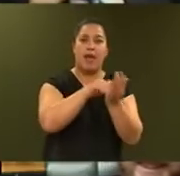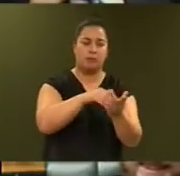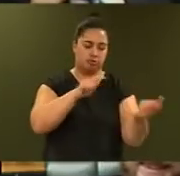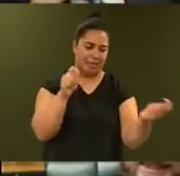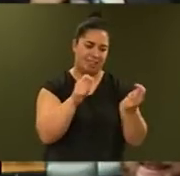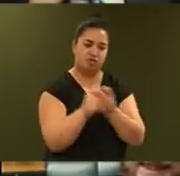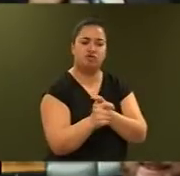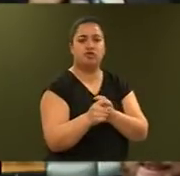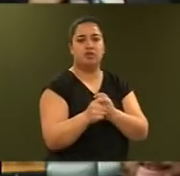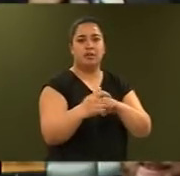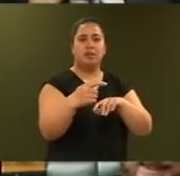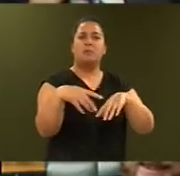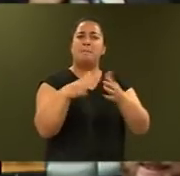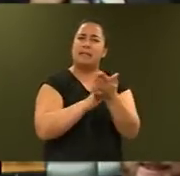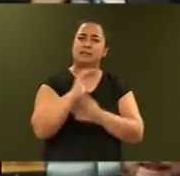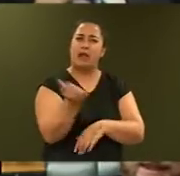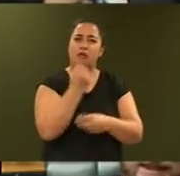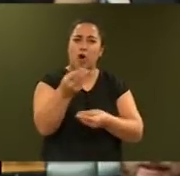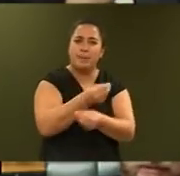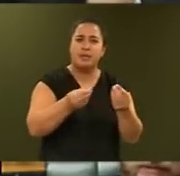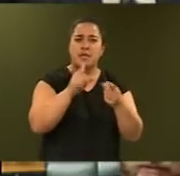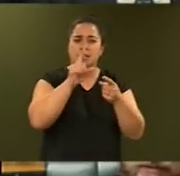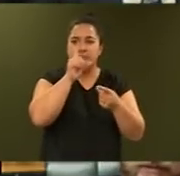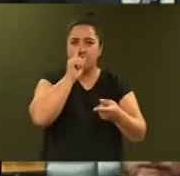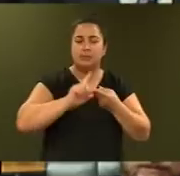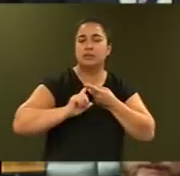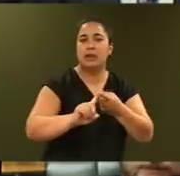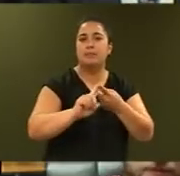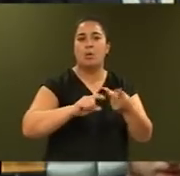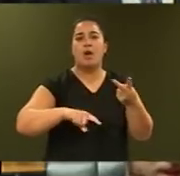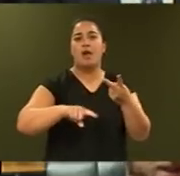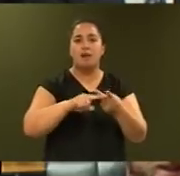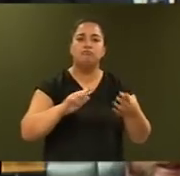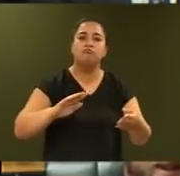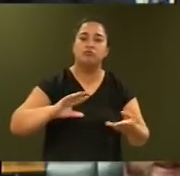sustainable economy that will ultimately create jobs in new, clean industries.